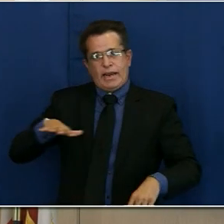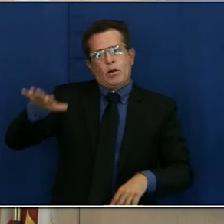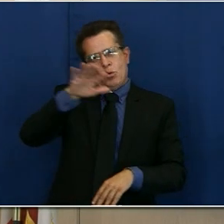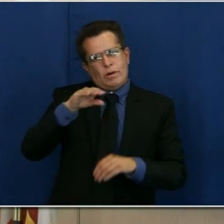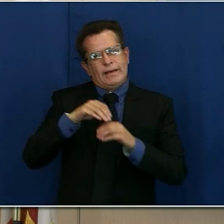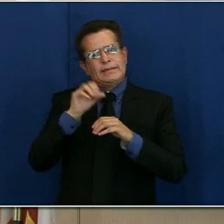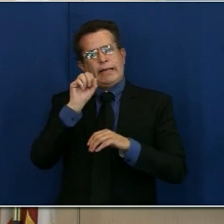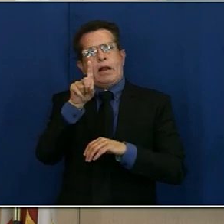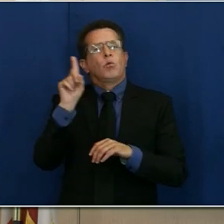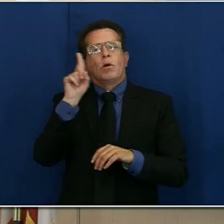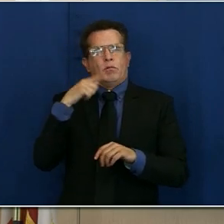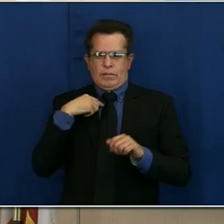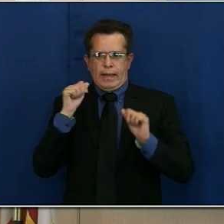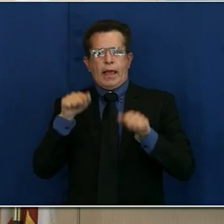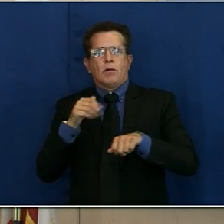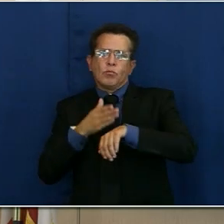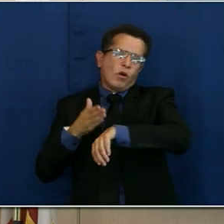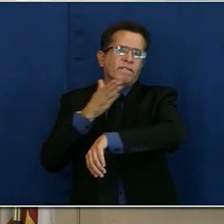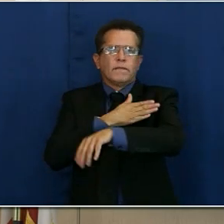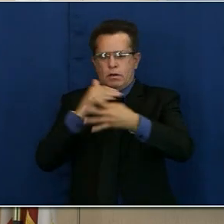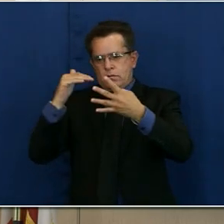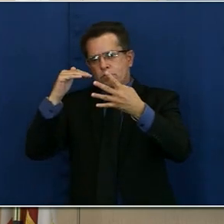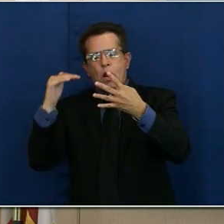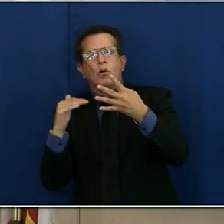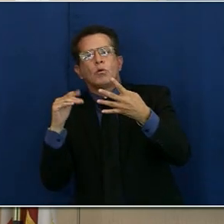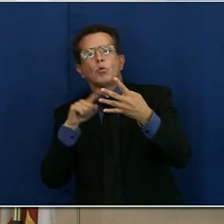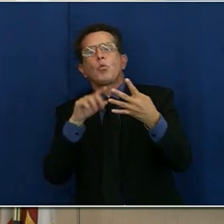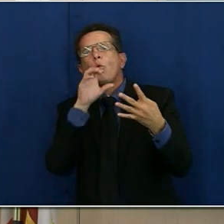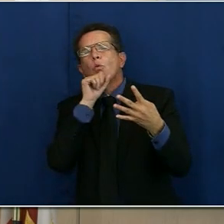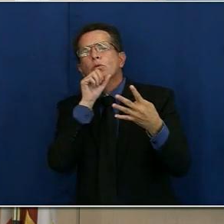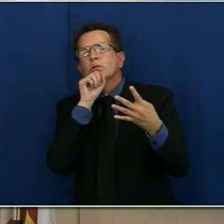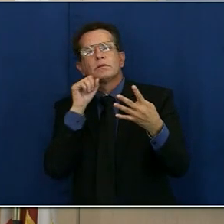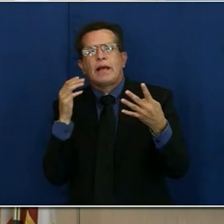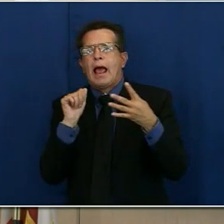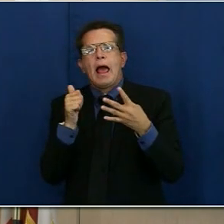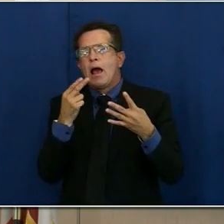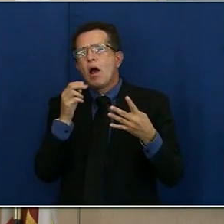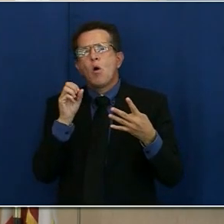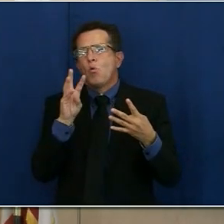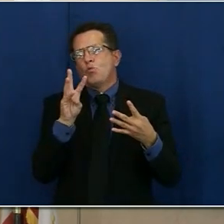in, to get us into the orange tier? Okay, Dr. Wooden's going to respond.